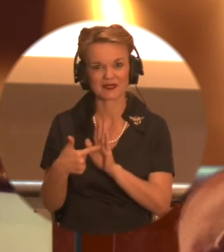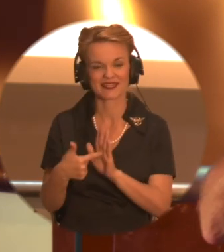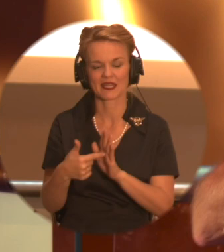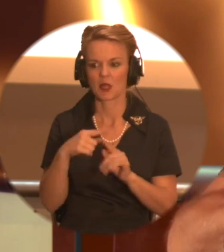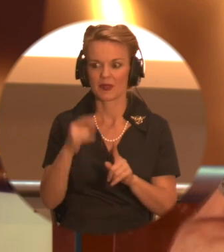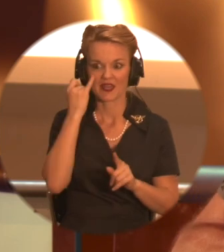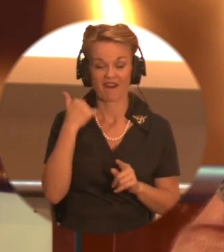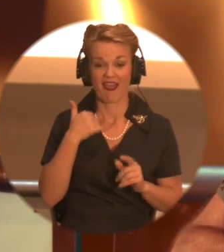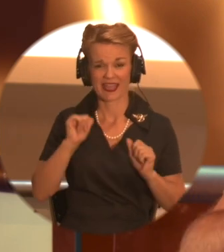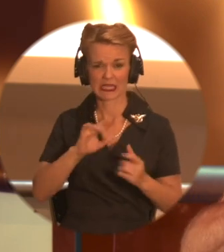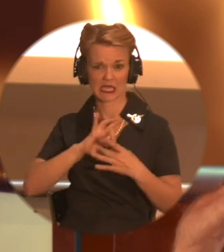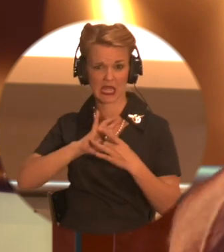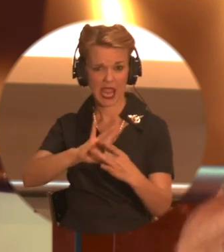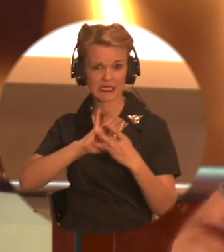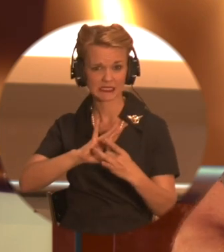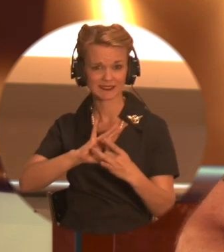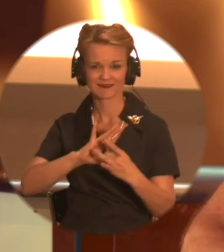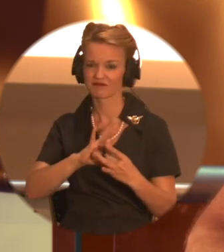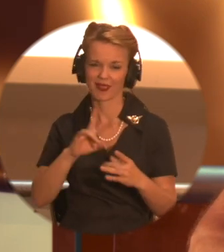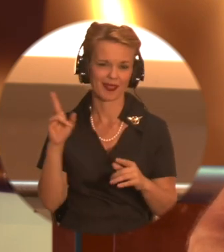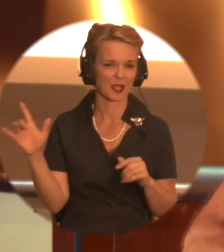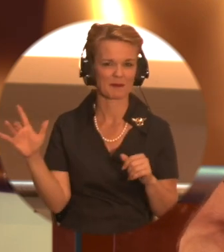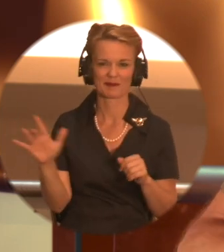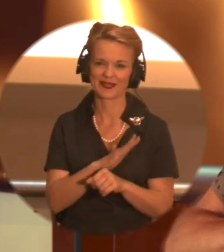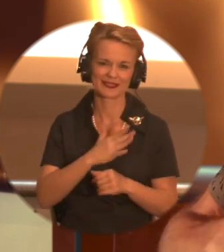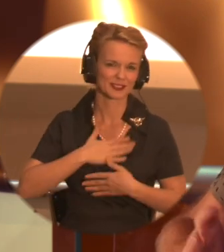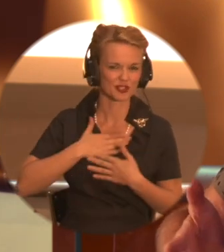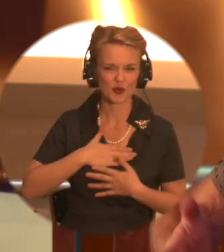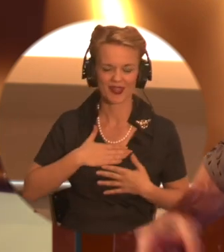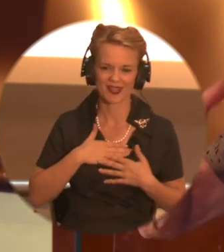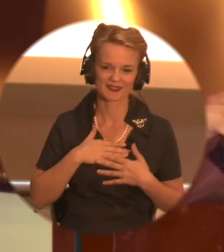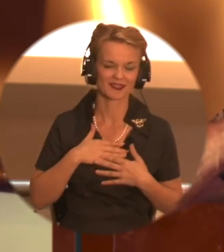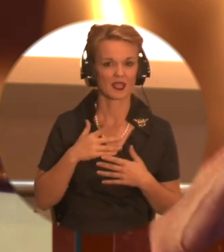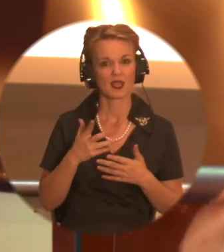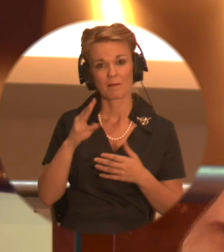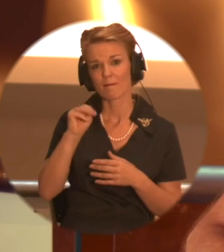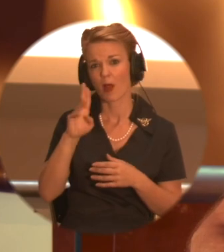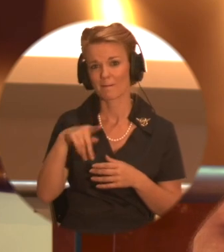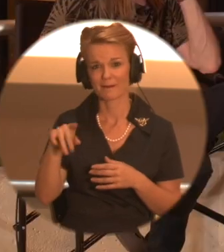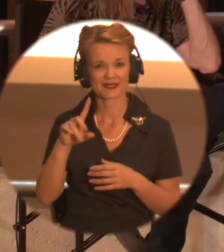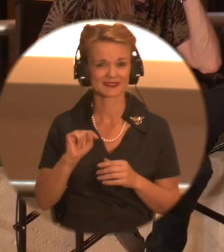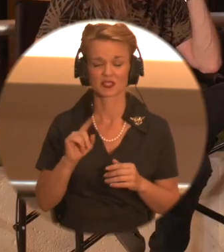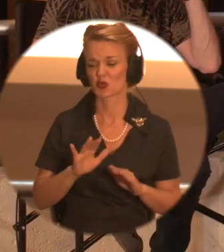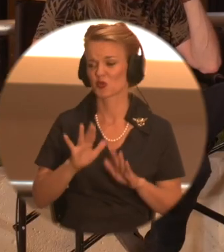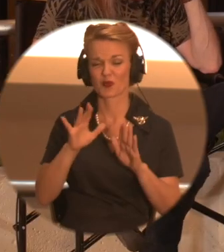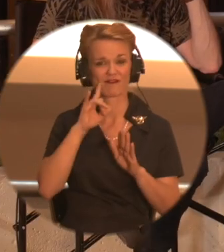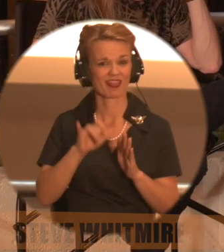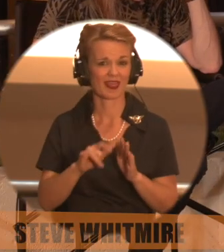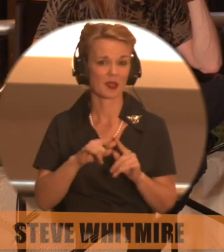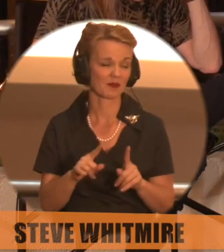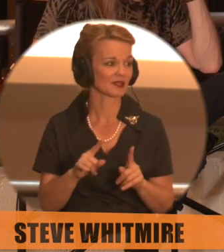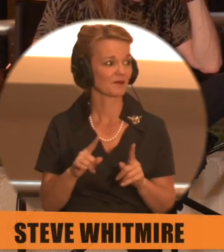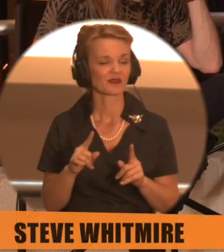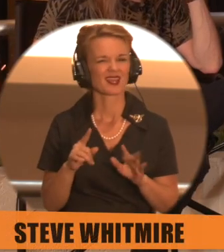that I can connect with it, then I totally buy it, buy into it. The puppets are really great at that, but it's just one way. visual in general. Yeah. There, there was something that you had